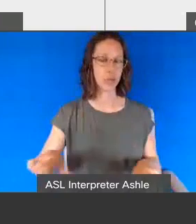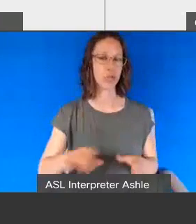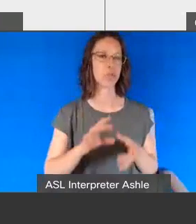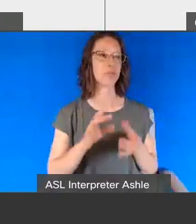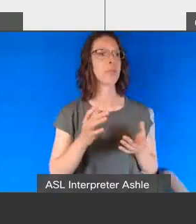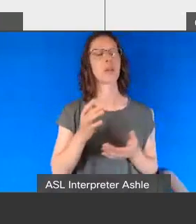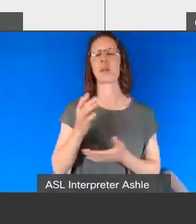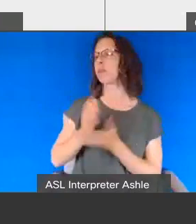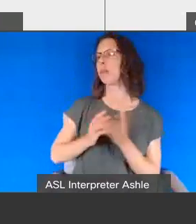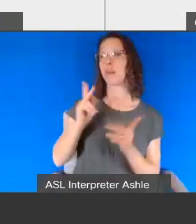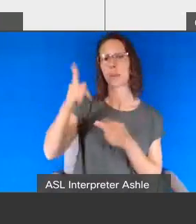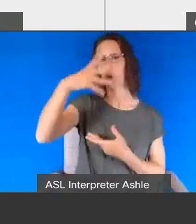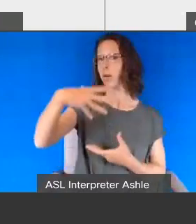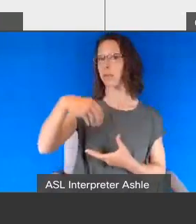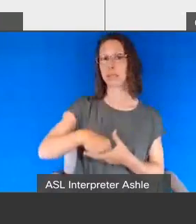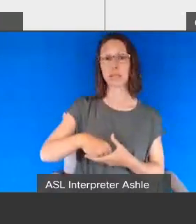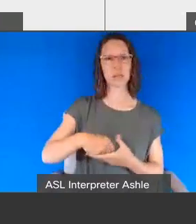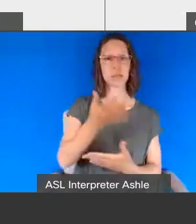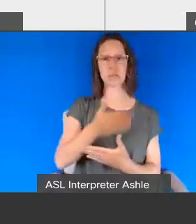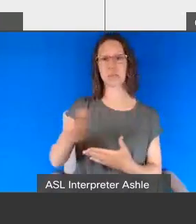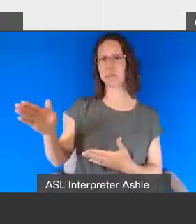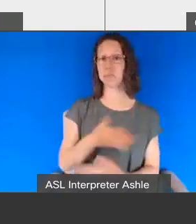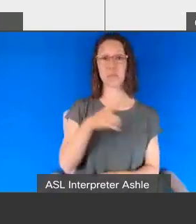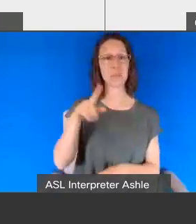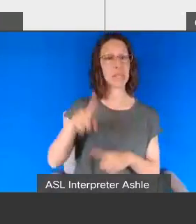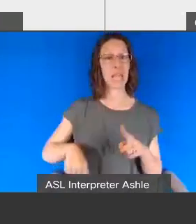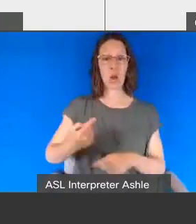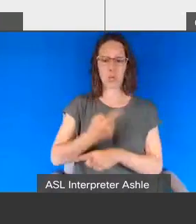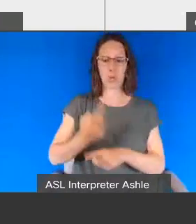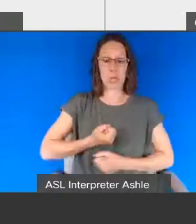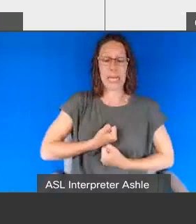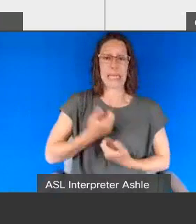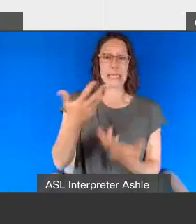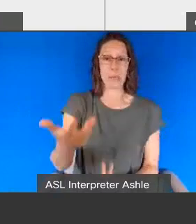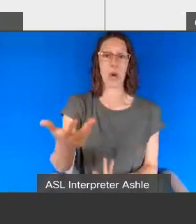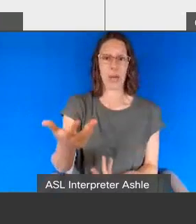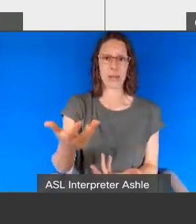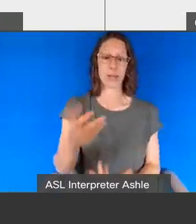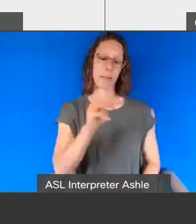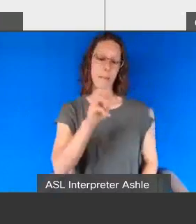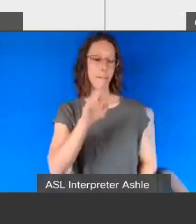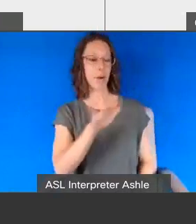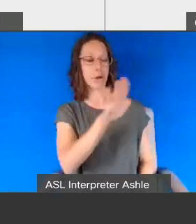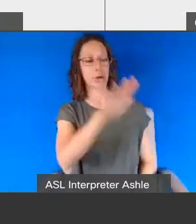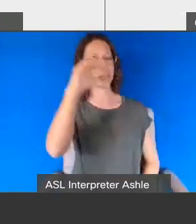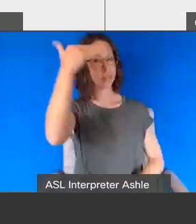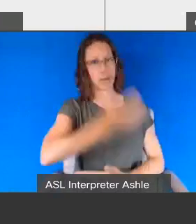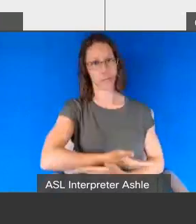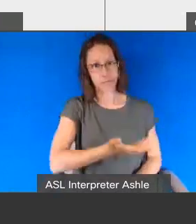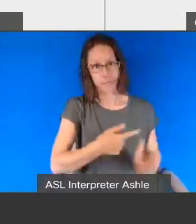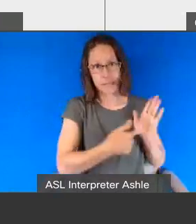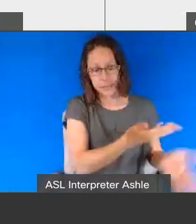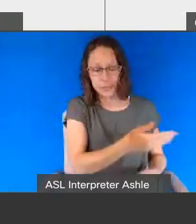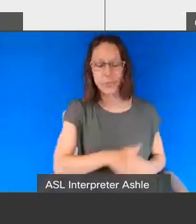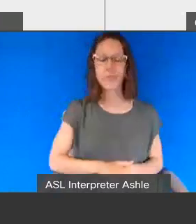able to appropriately express themselves such as mary's son receptive language can